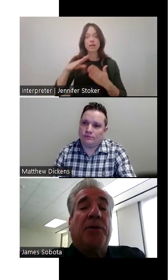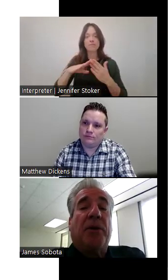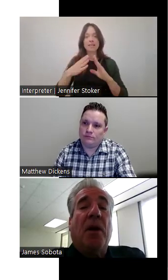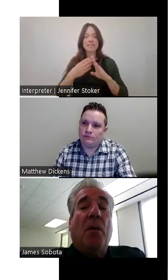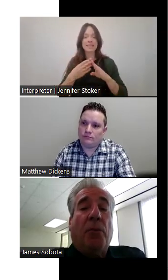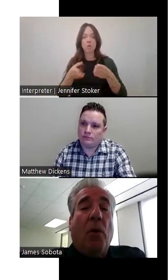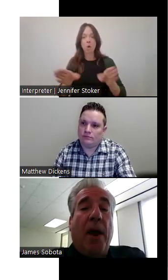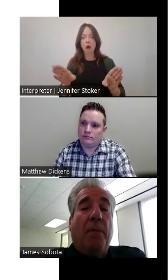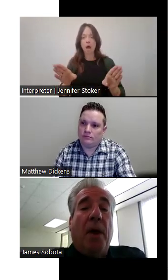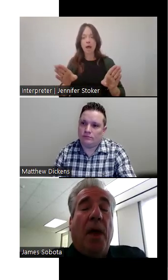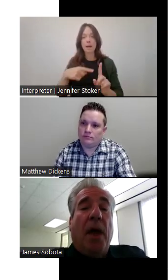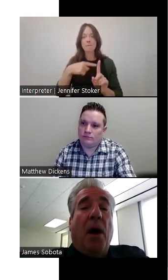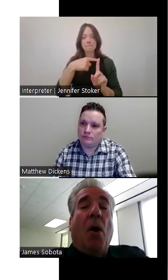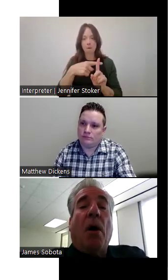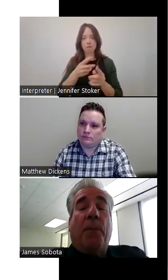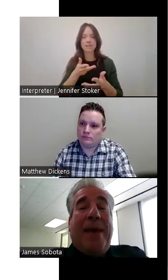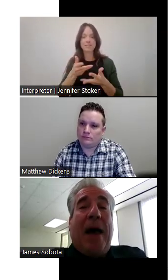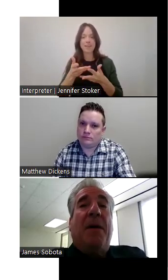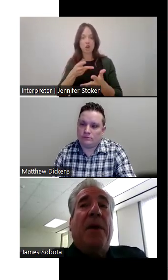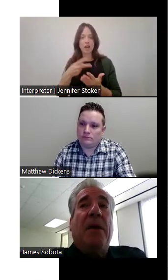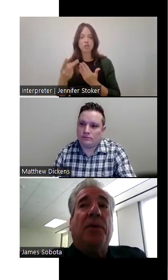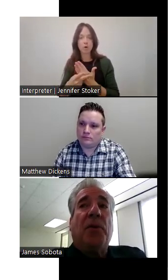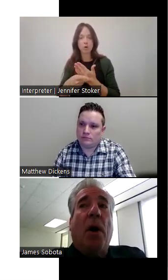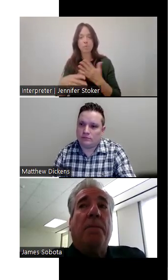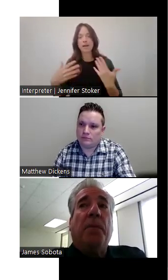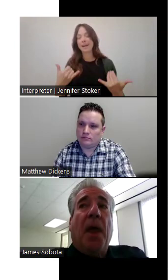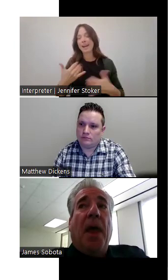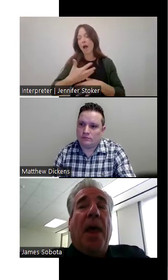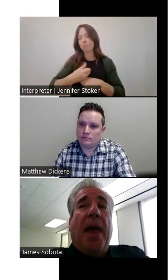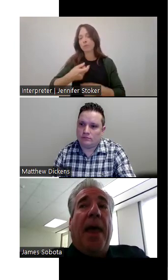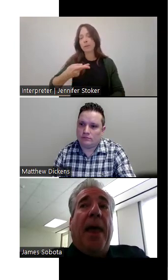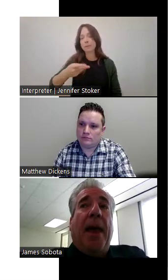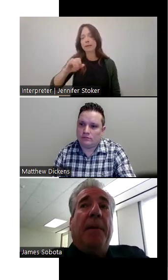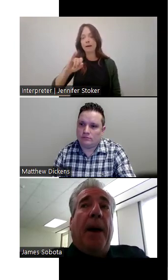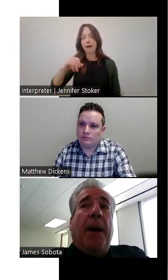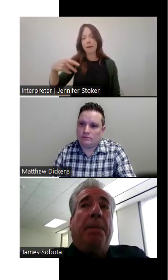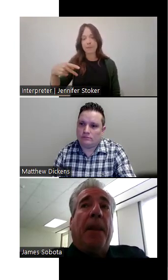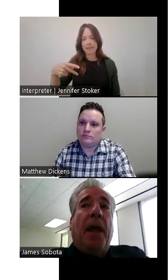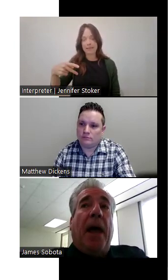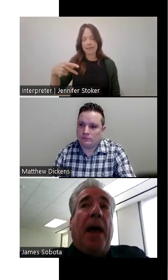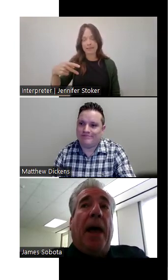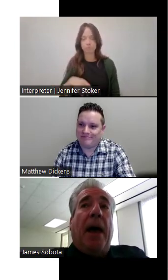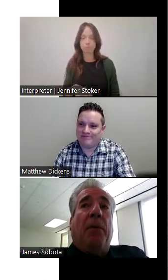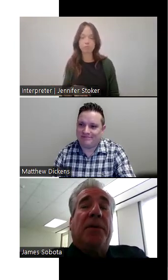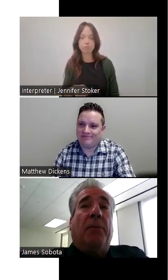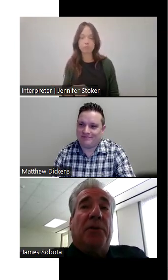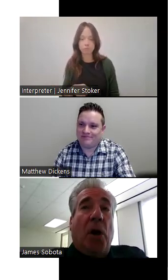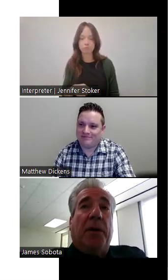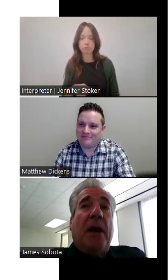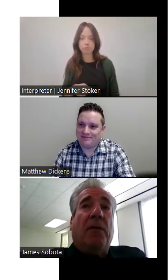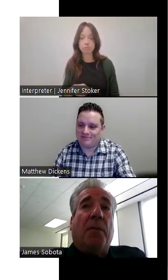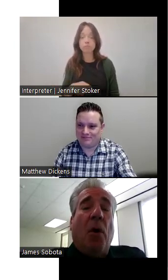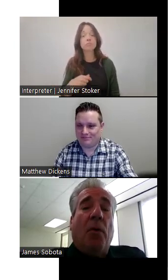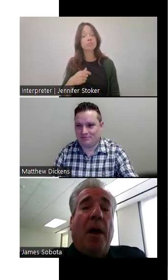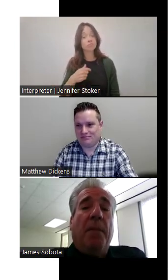interaction program or PIP for short. And, um, I was, I was